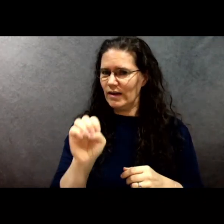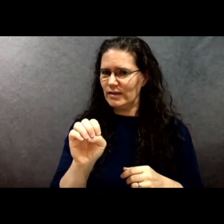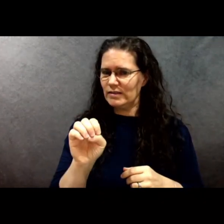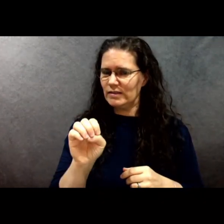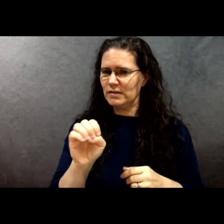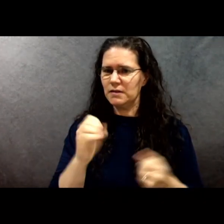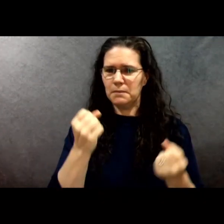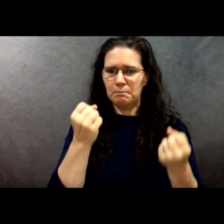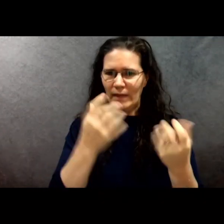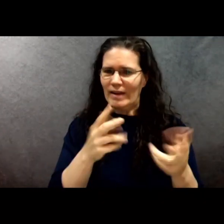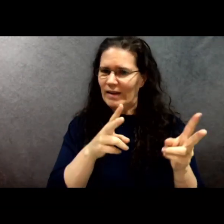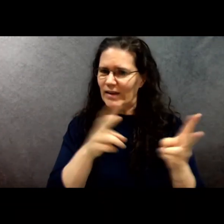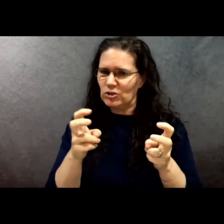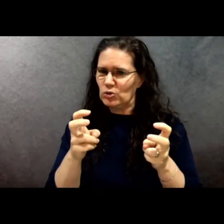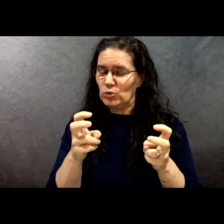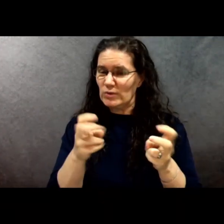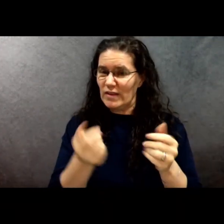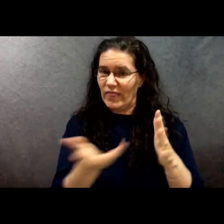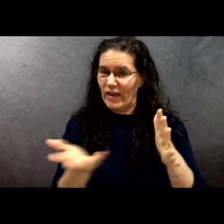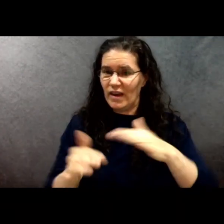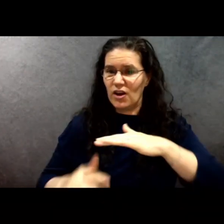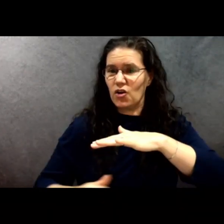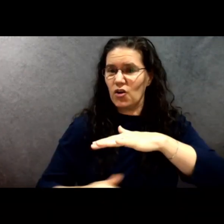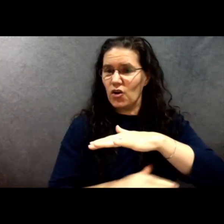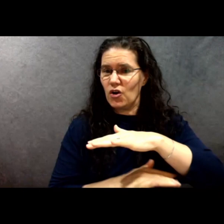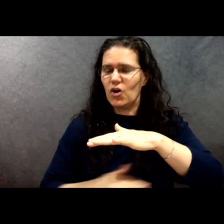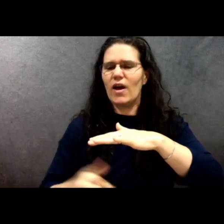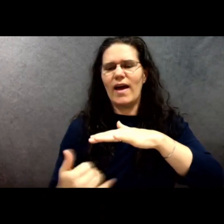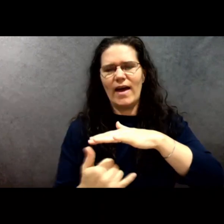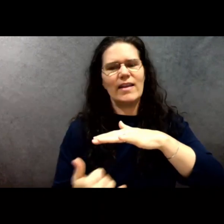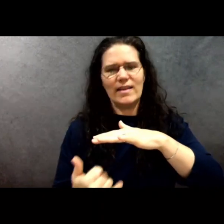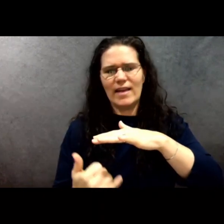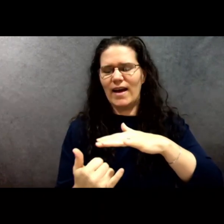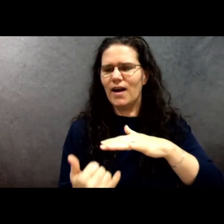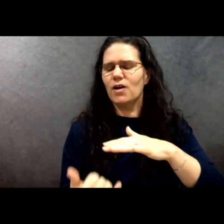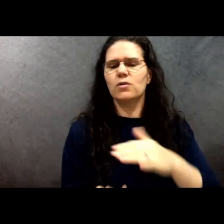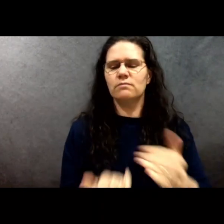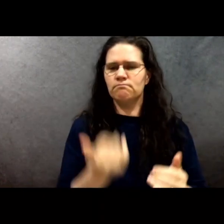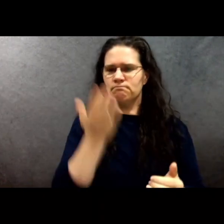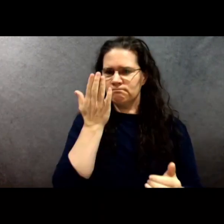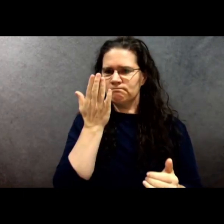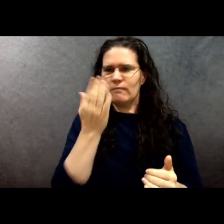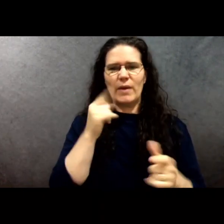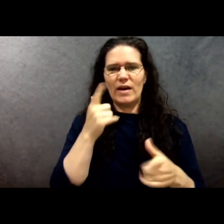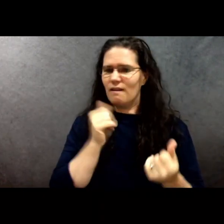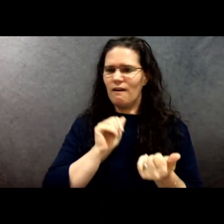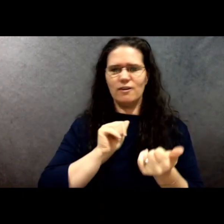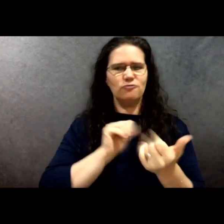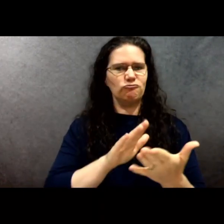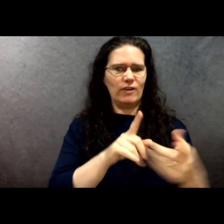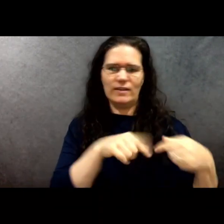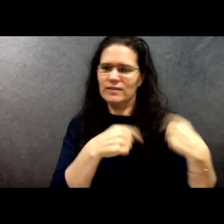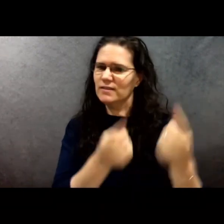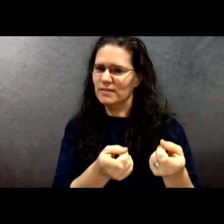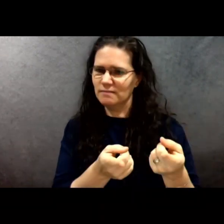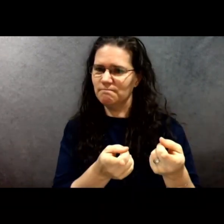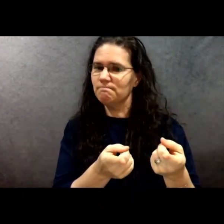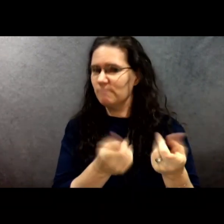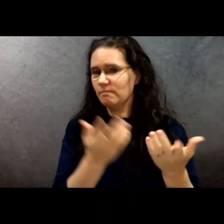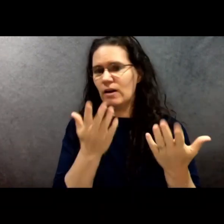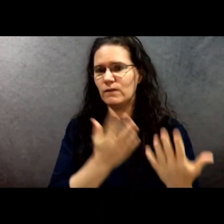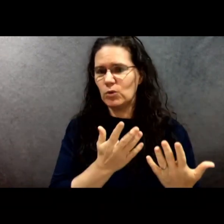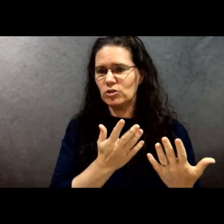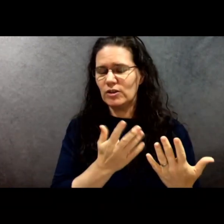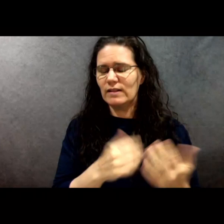issues that have been present but unfortunately not addressed in our society. Tonight's dialogue